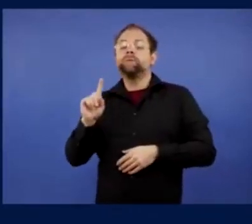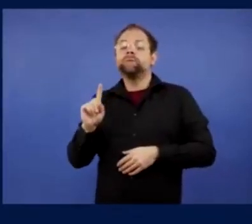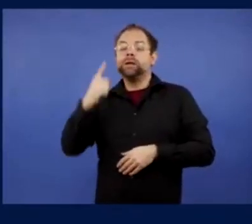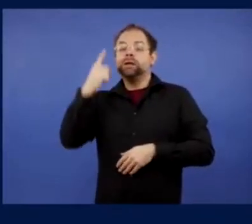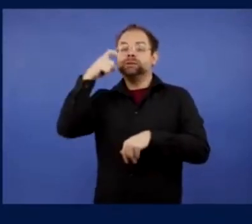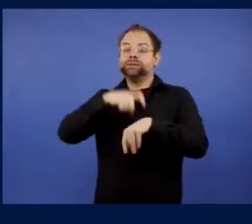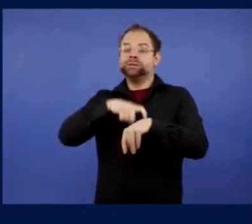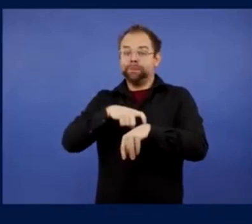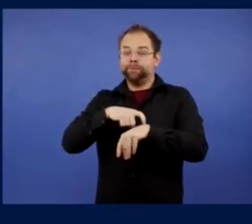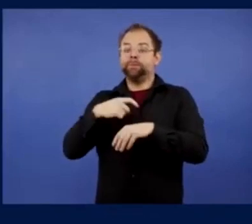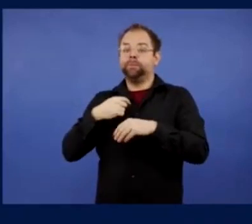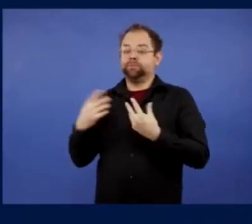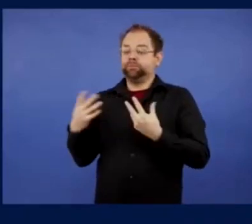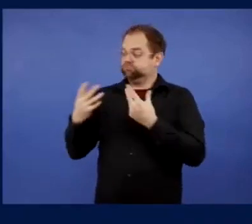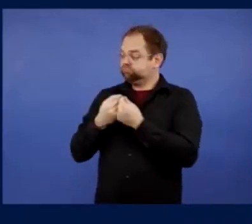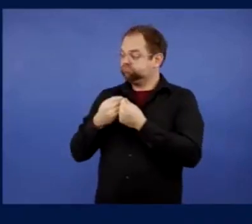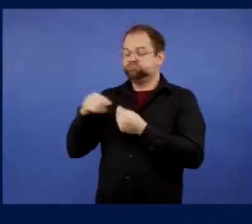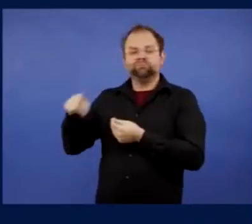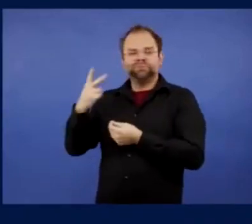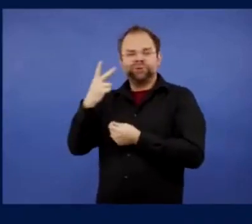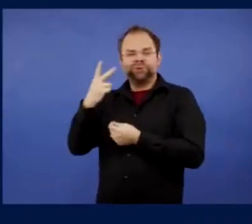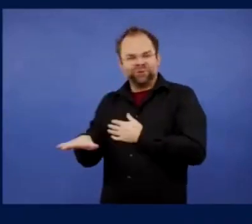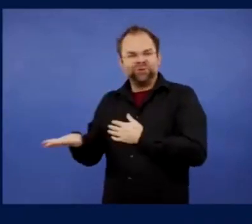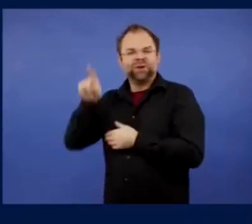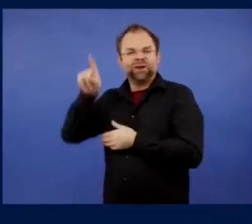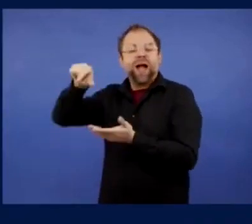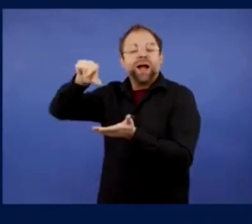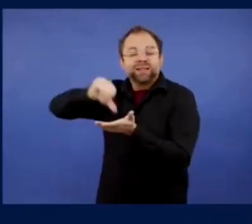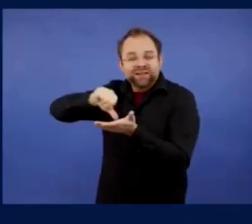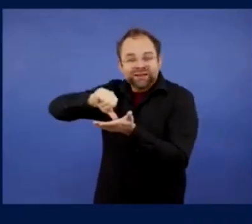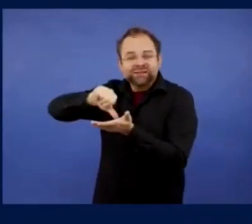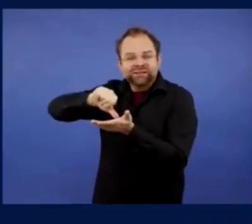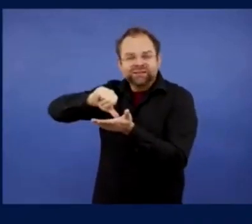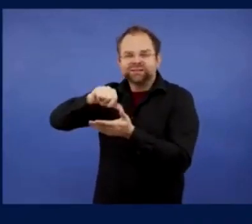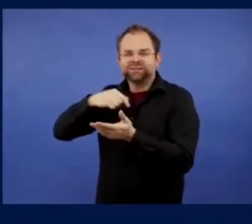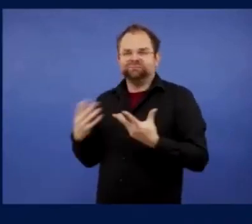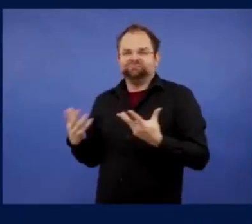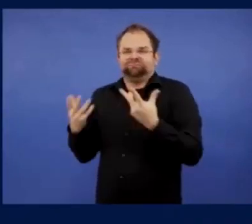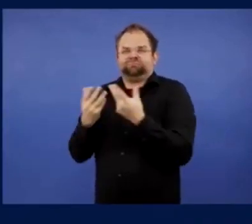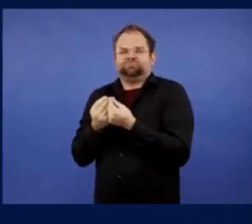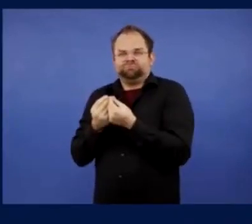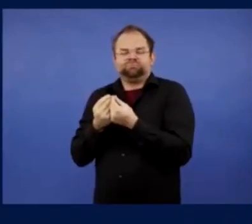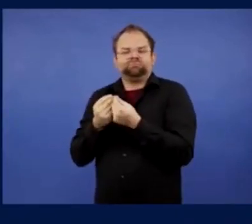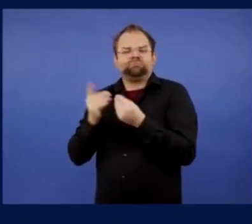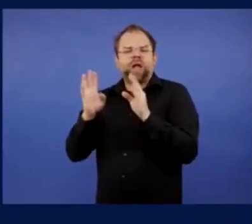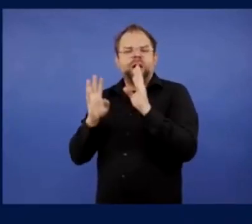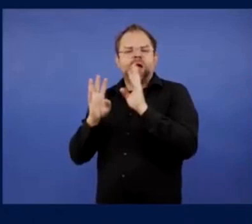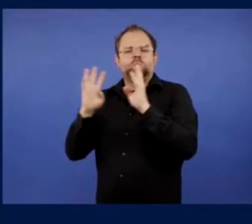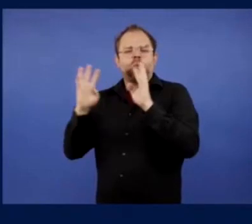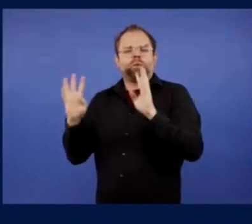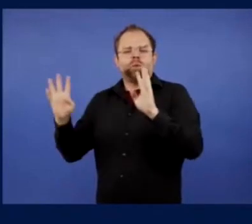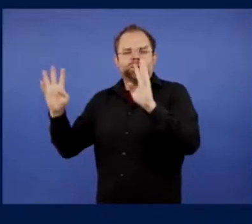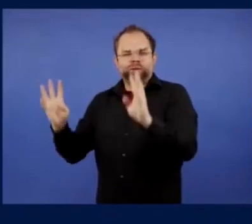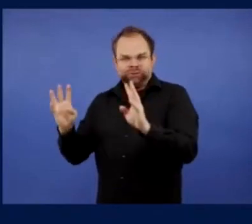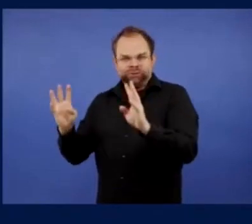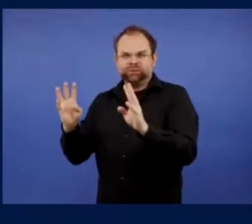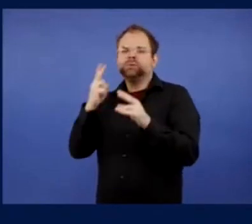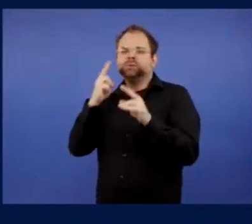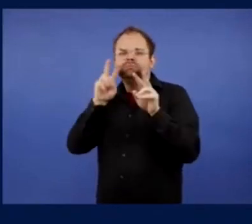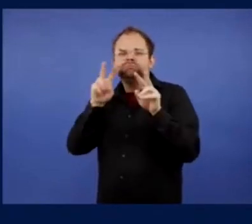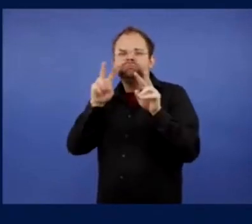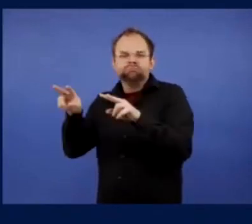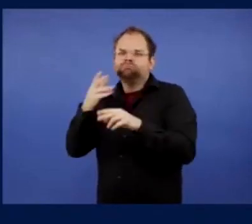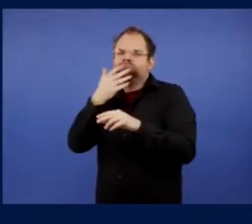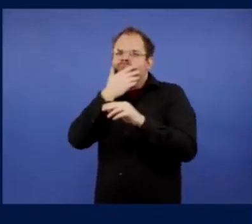it's a massive difference, Anthony. even to the extent we're building up that many credits over the years, when we get an